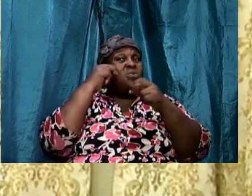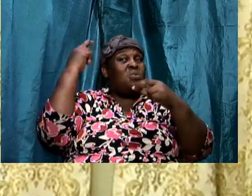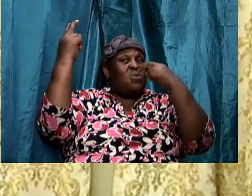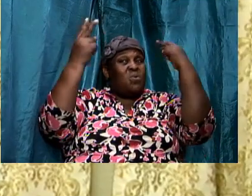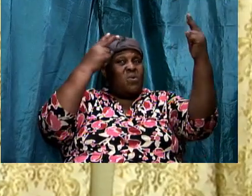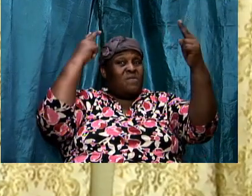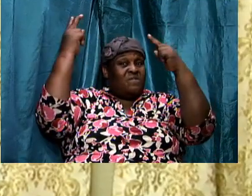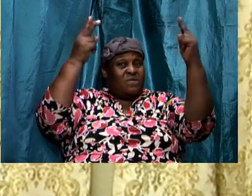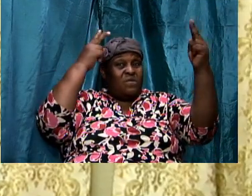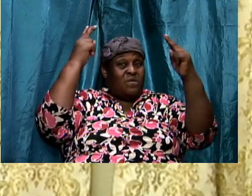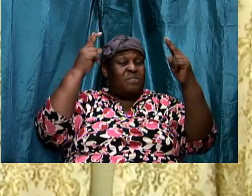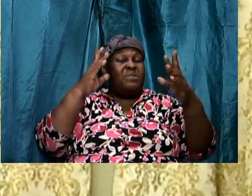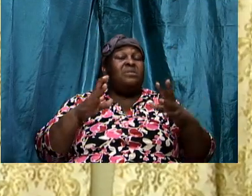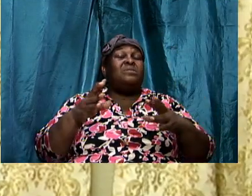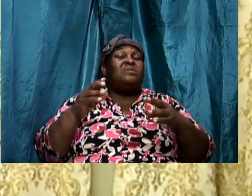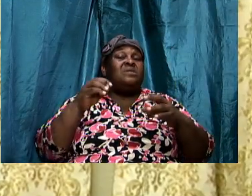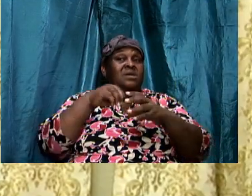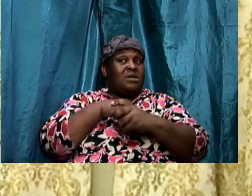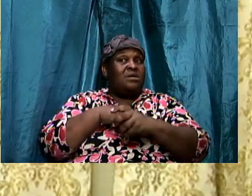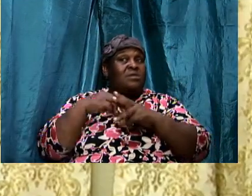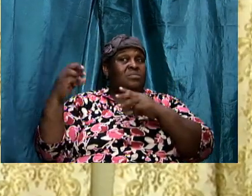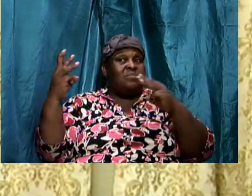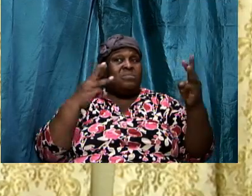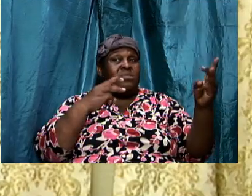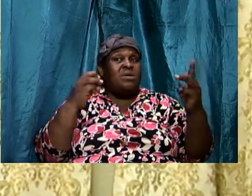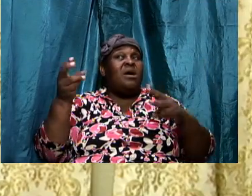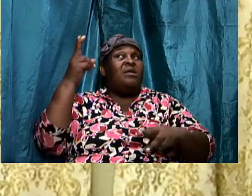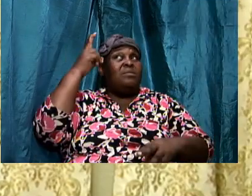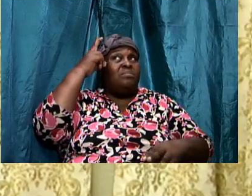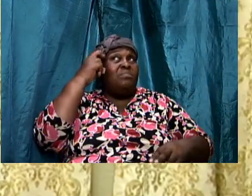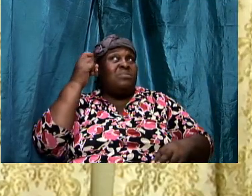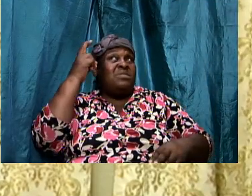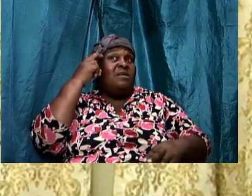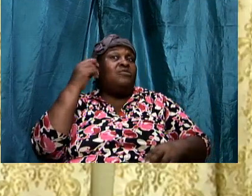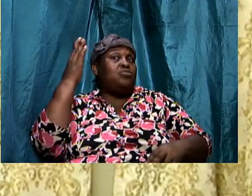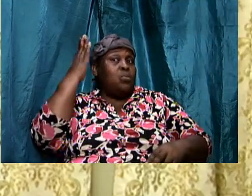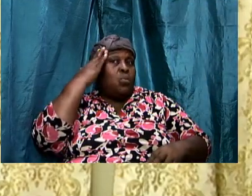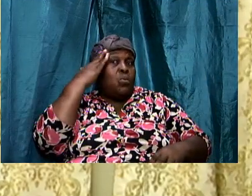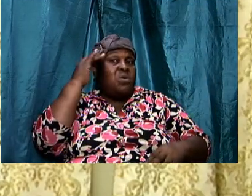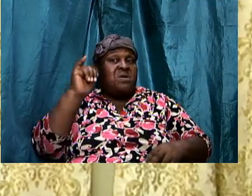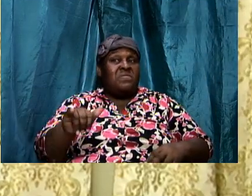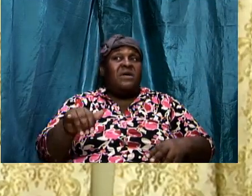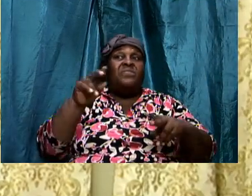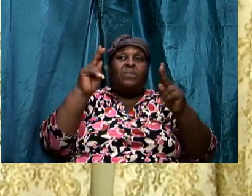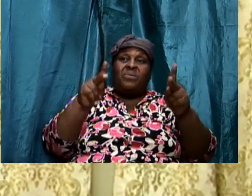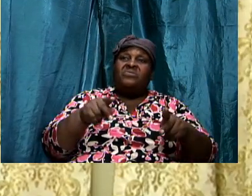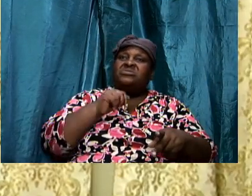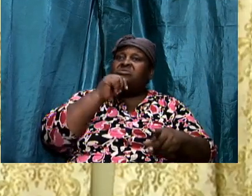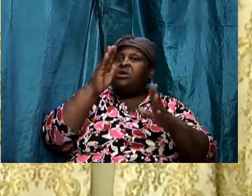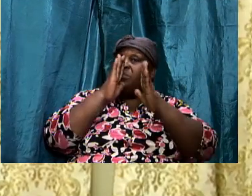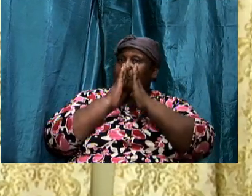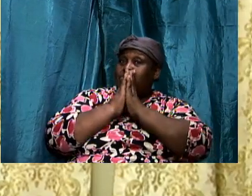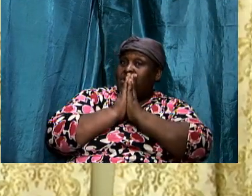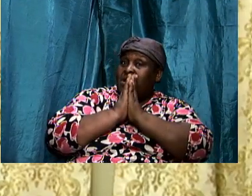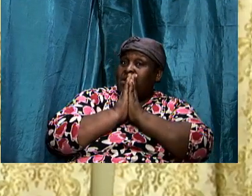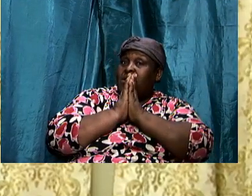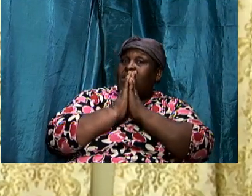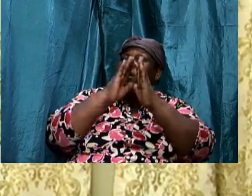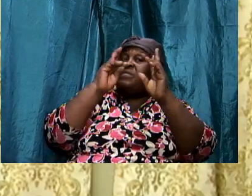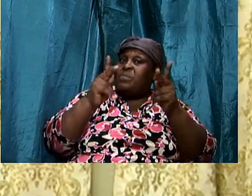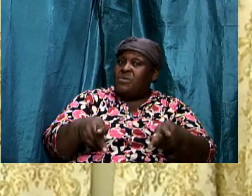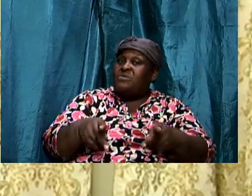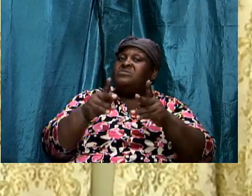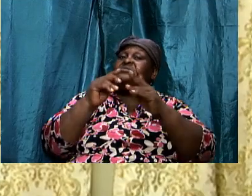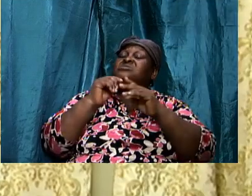in the warfare and the adversary knows that the person that is not praying the person that is